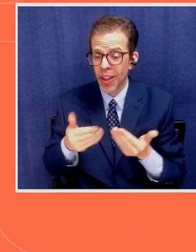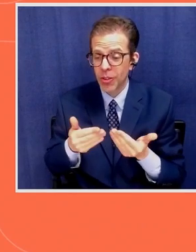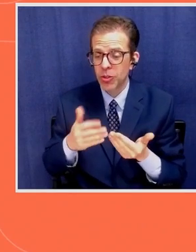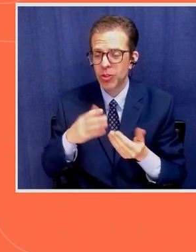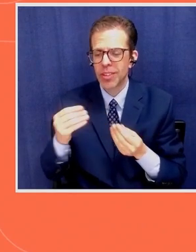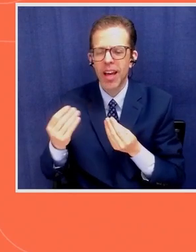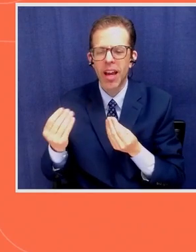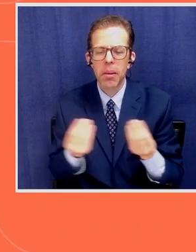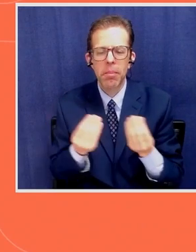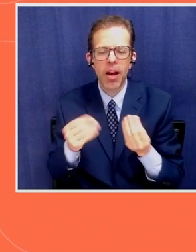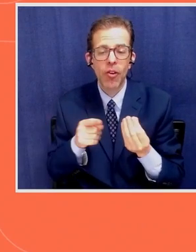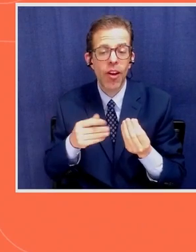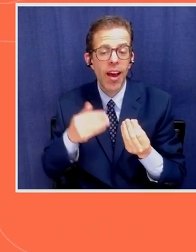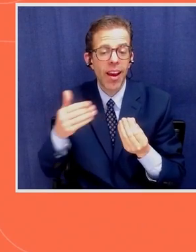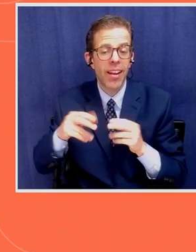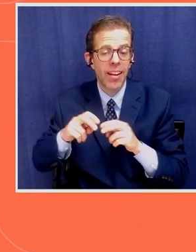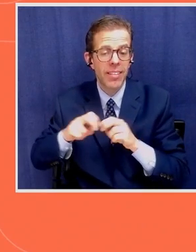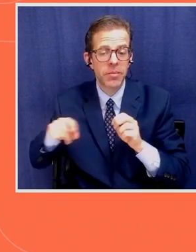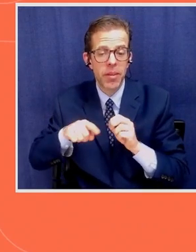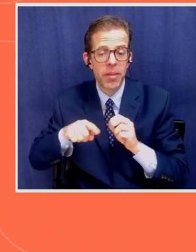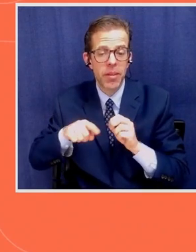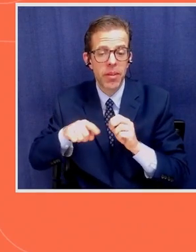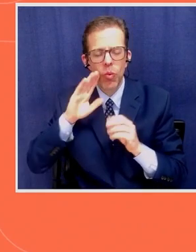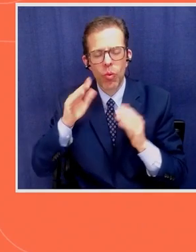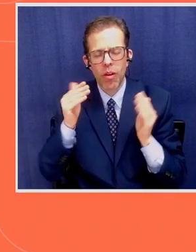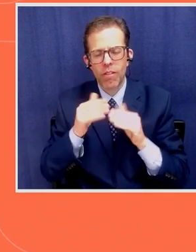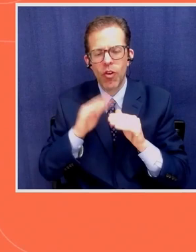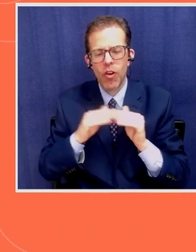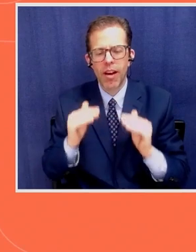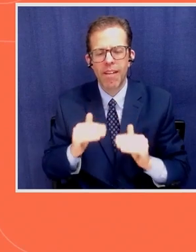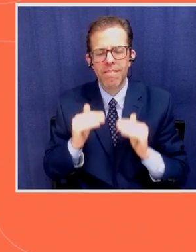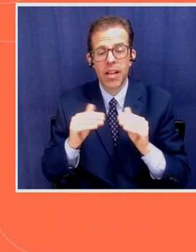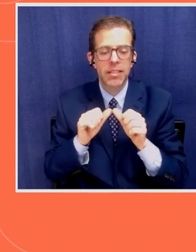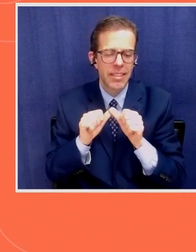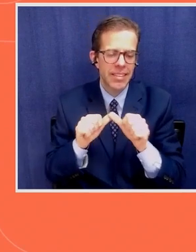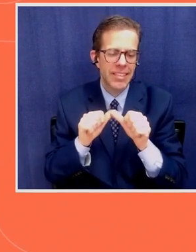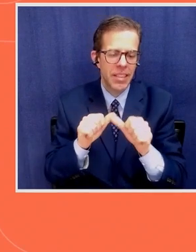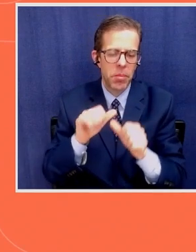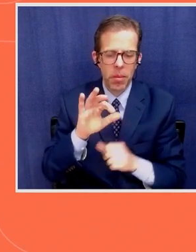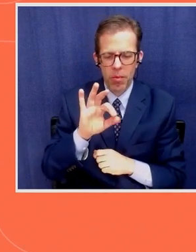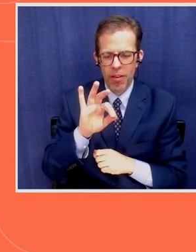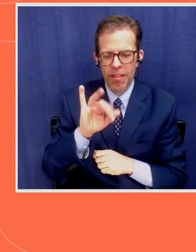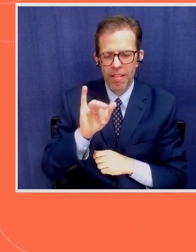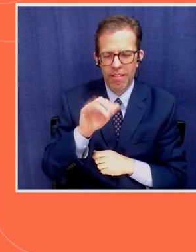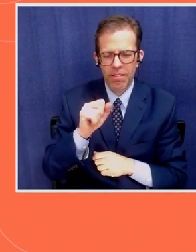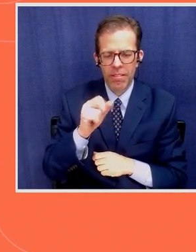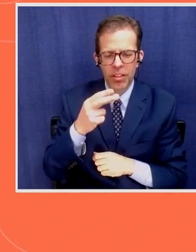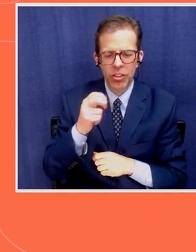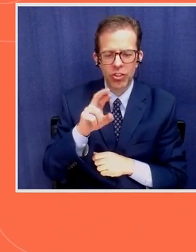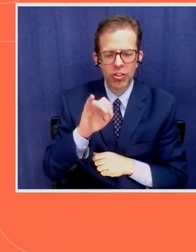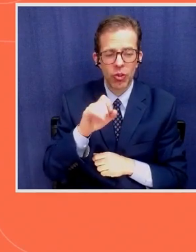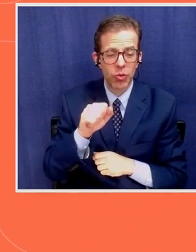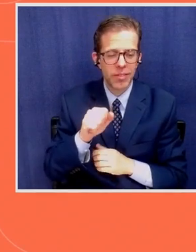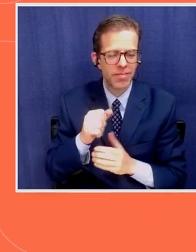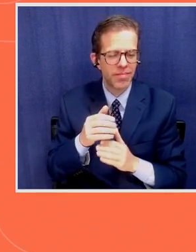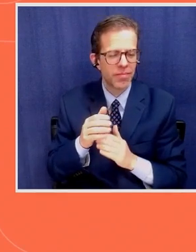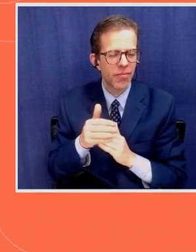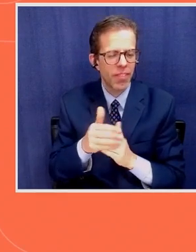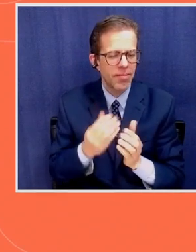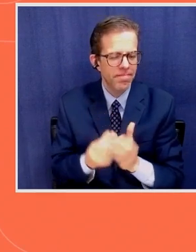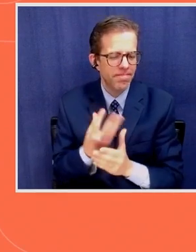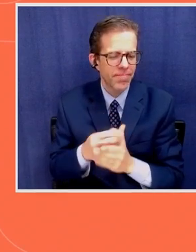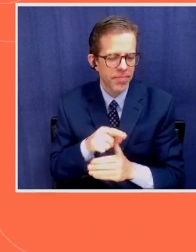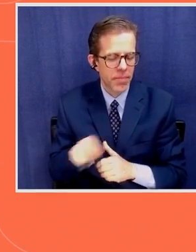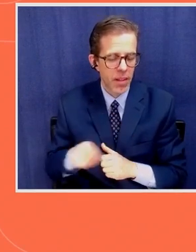next panel, which will focus on advancing sustainable fisheries. So it is my great pleasure to